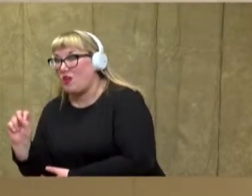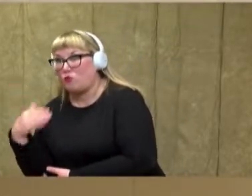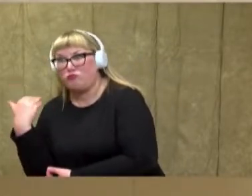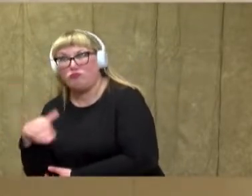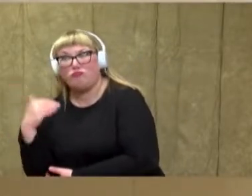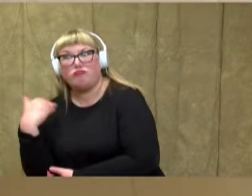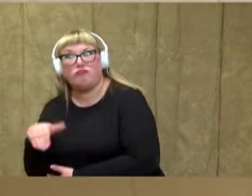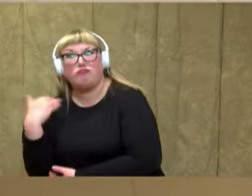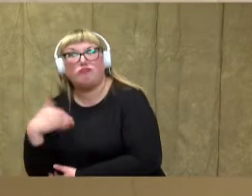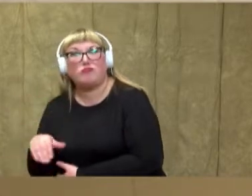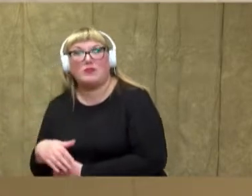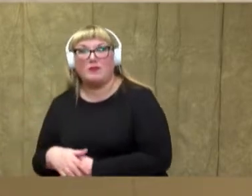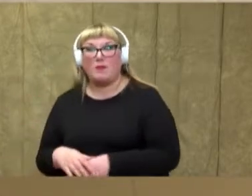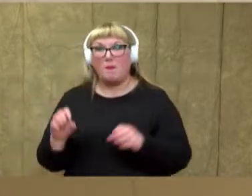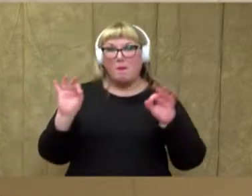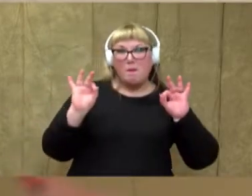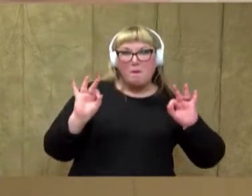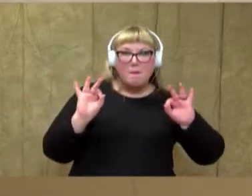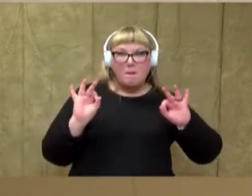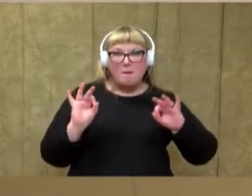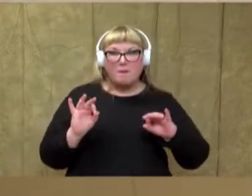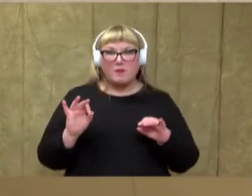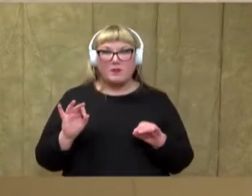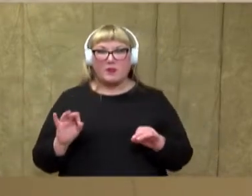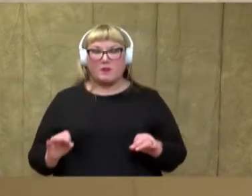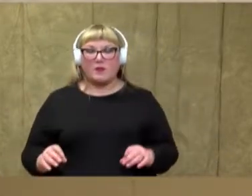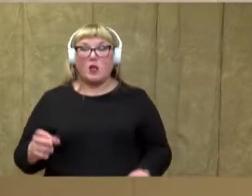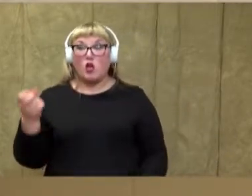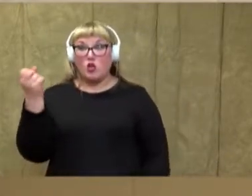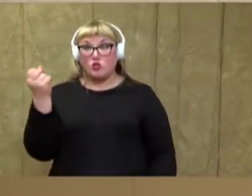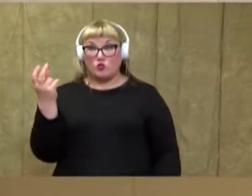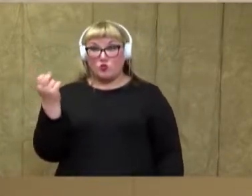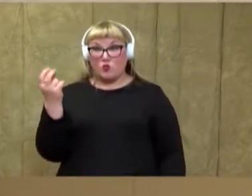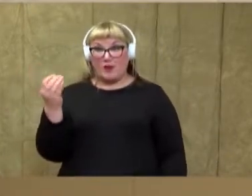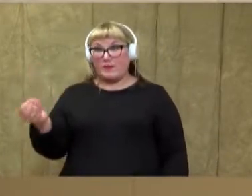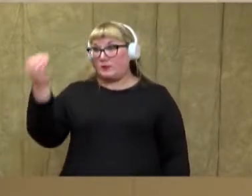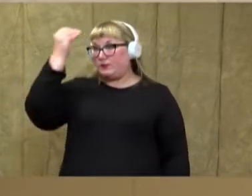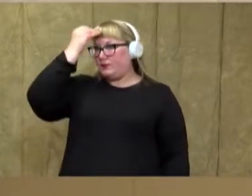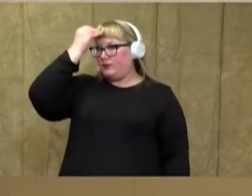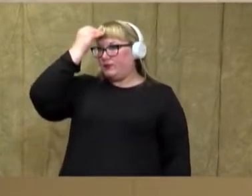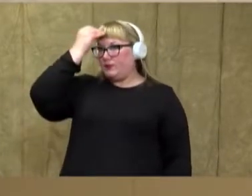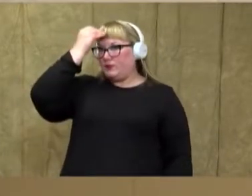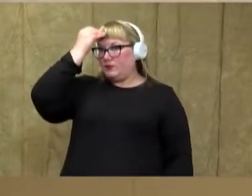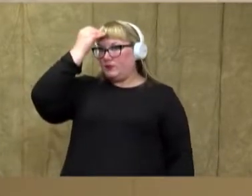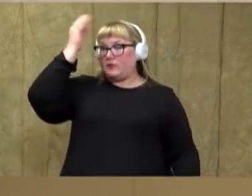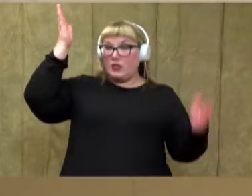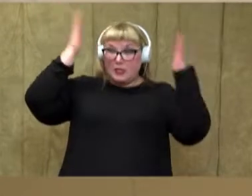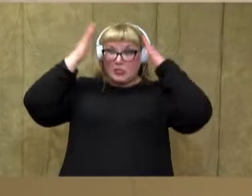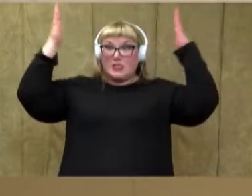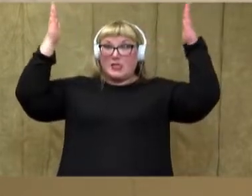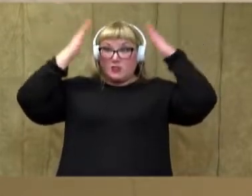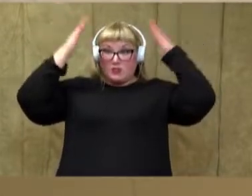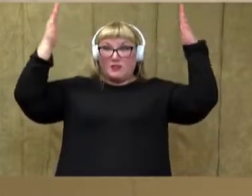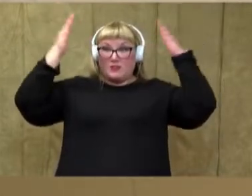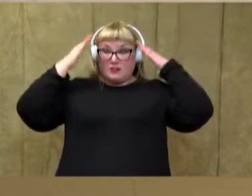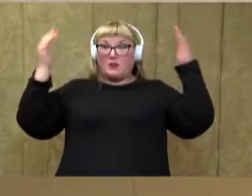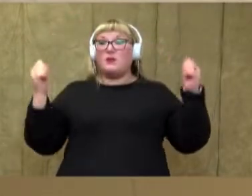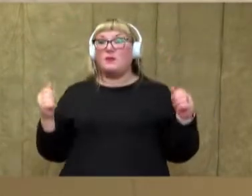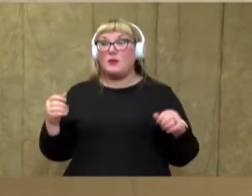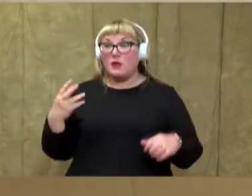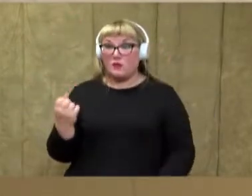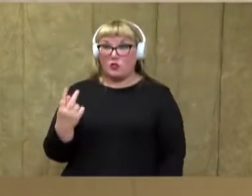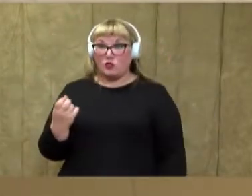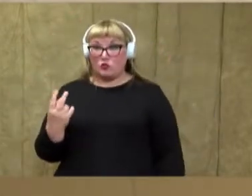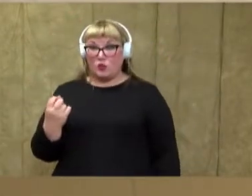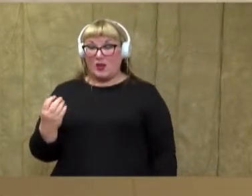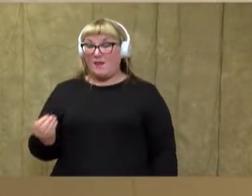Can you do it? Okay this time we're going to put it in our head and continue tapping our head. So let's pick